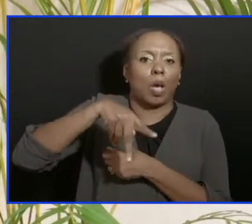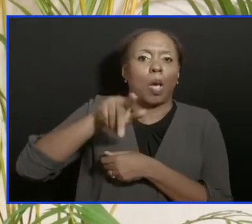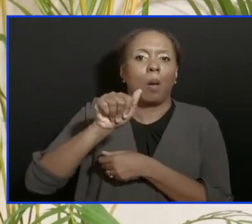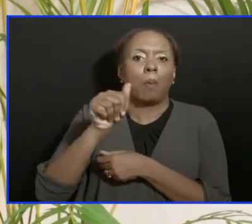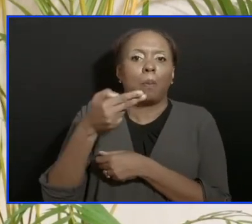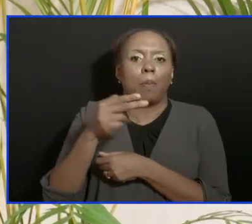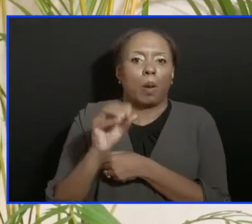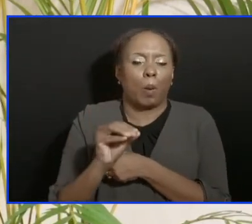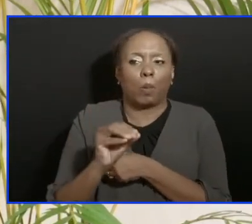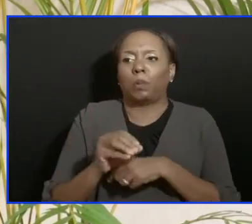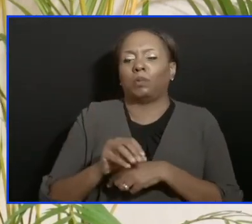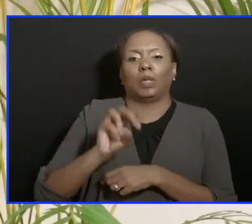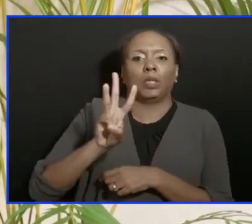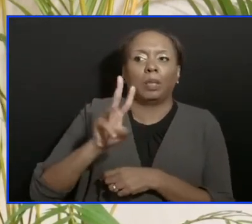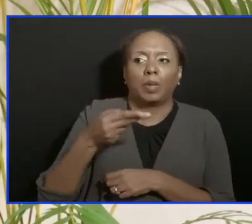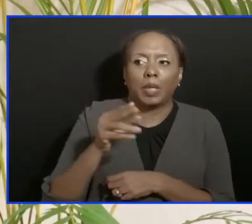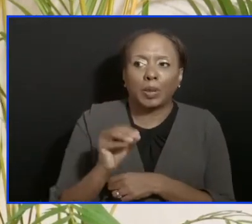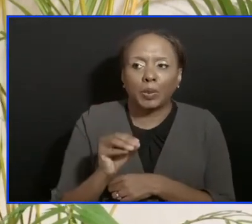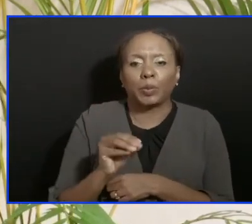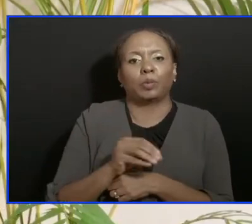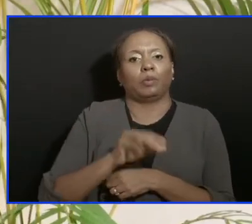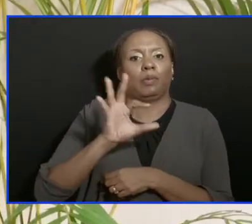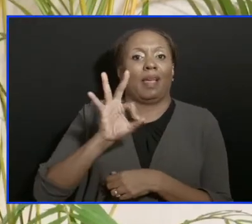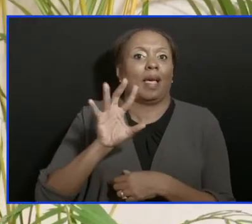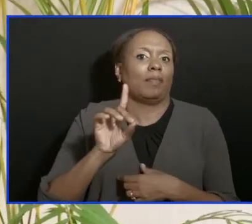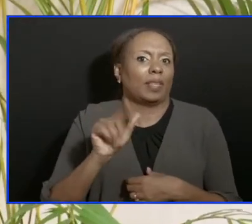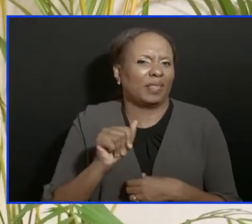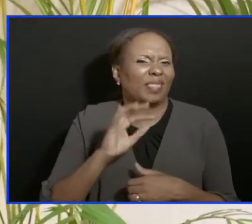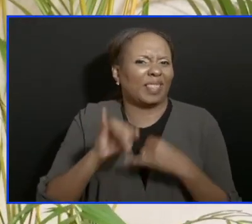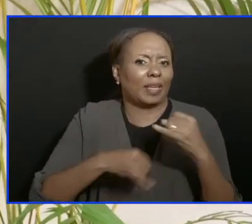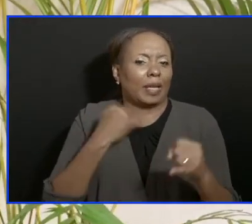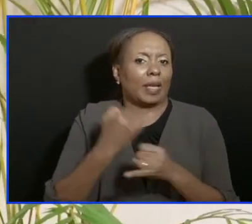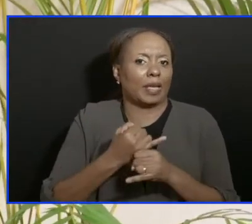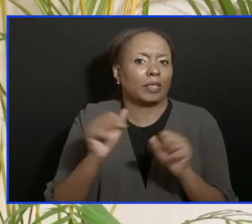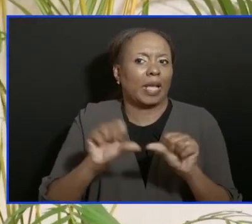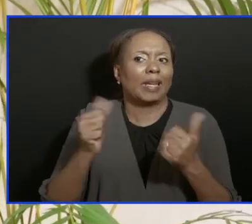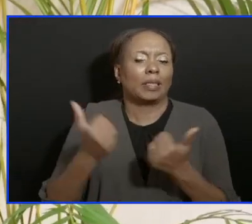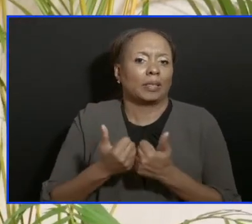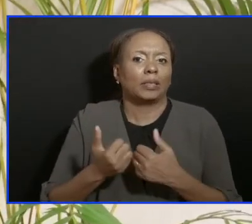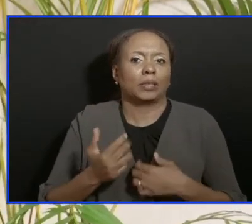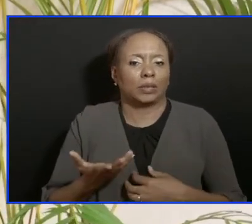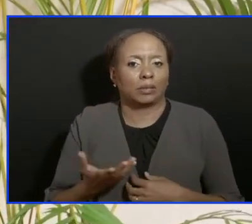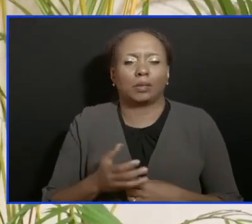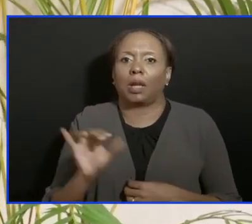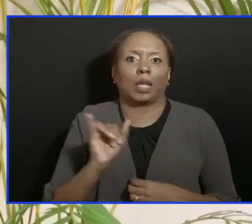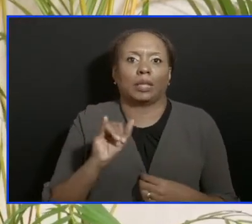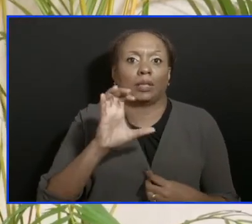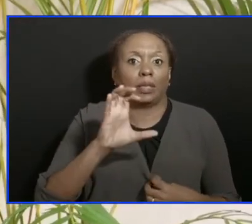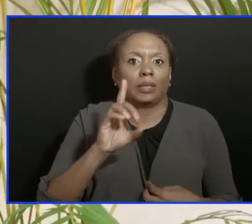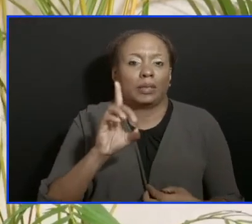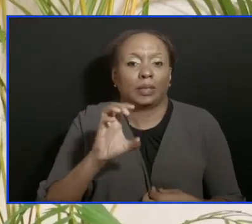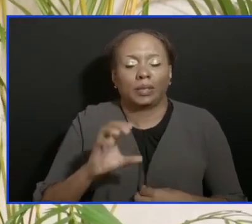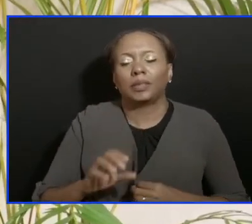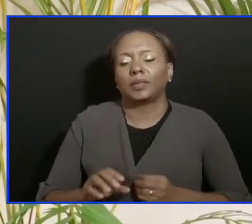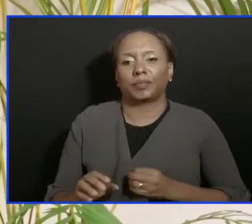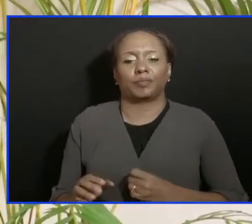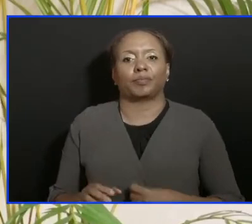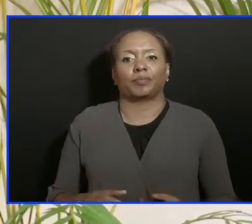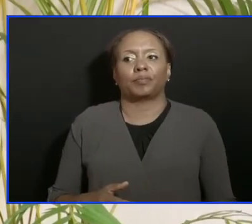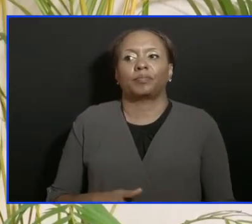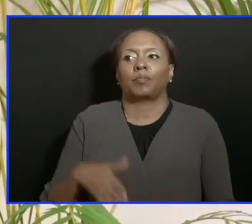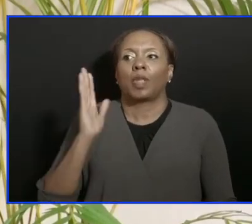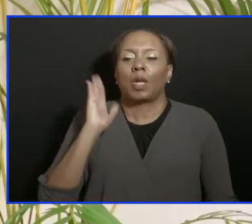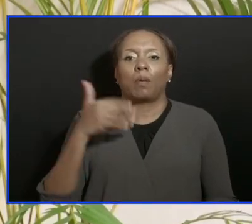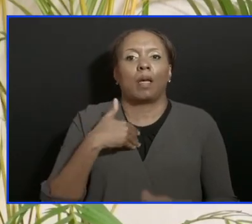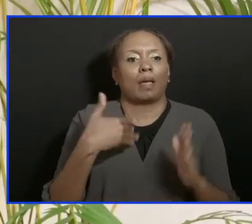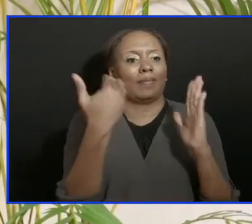FDA and those institutions, international institutions that we take guidance from CDC. But we will put the